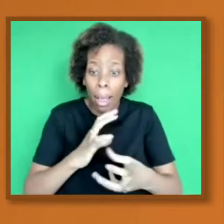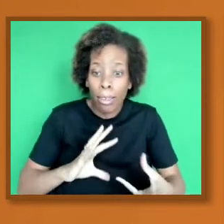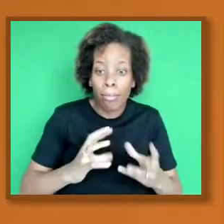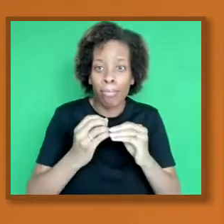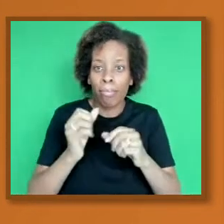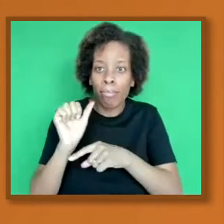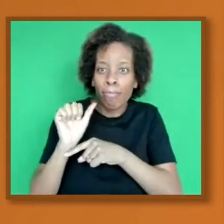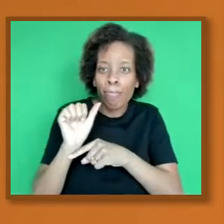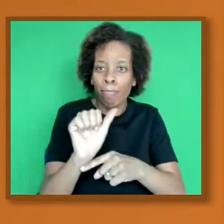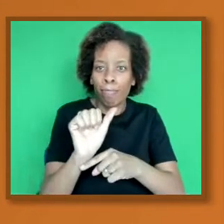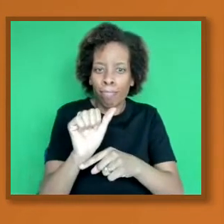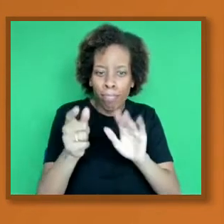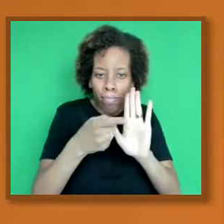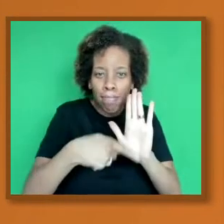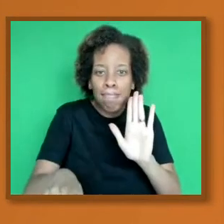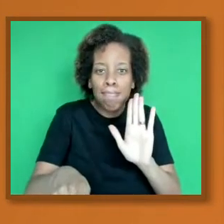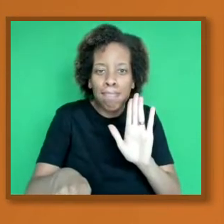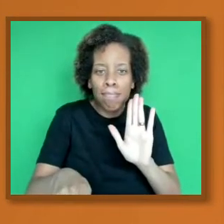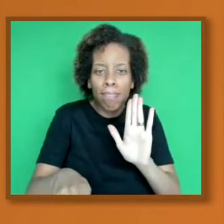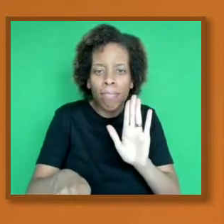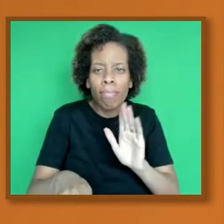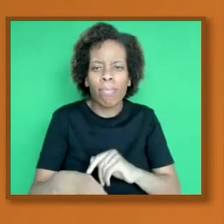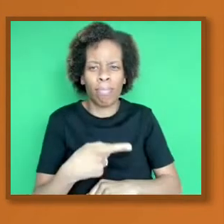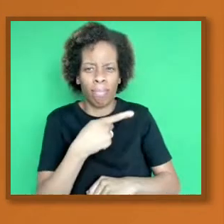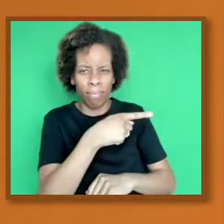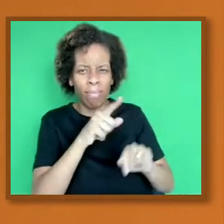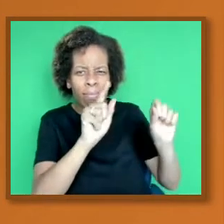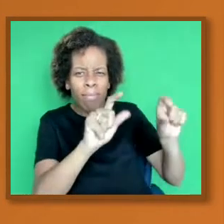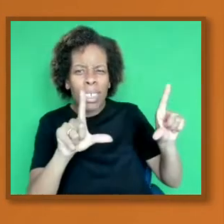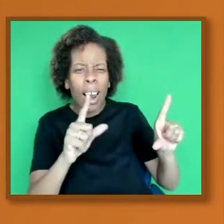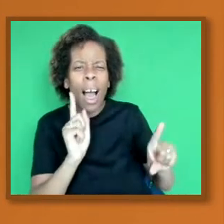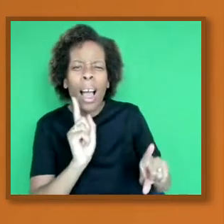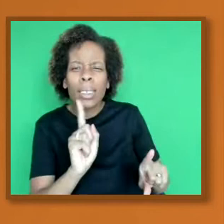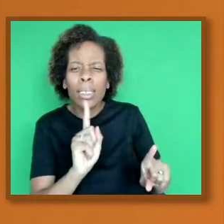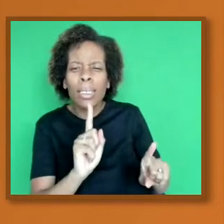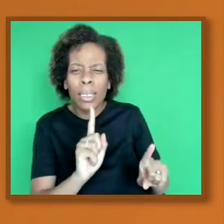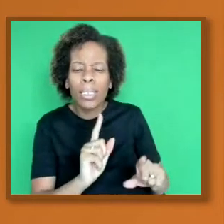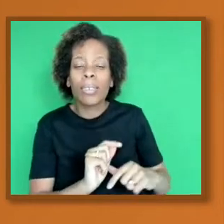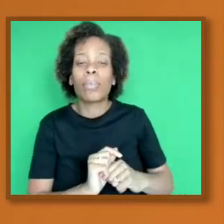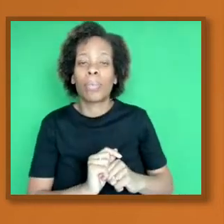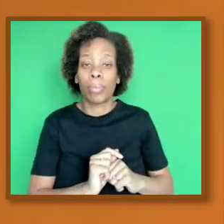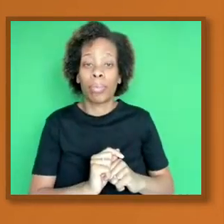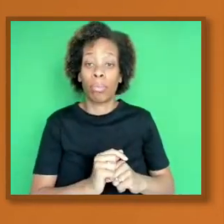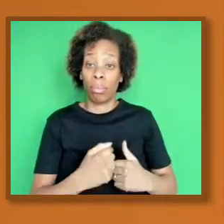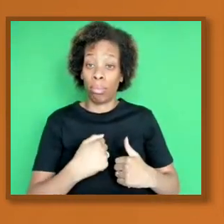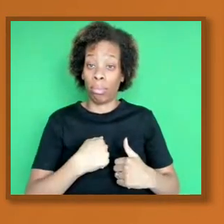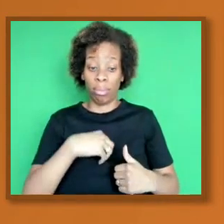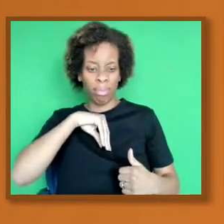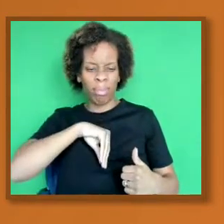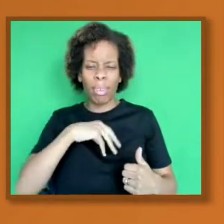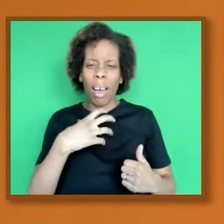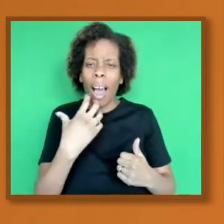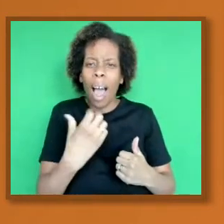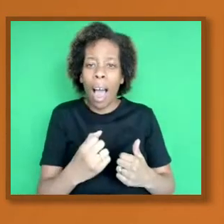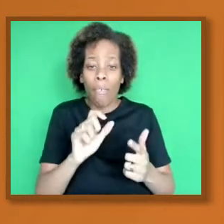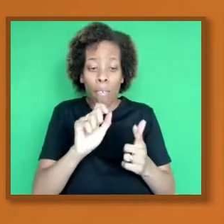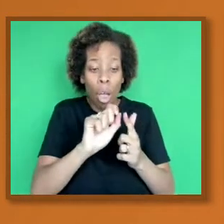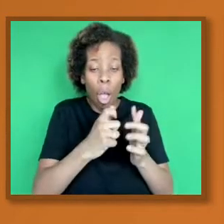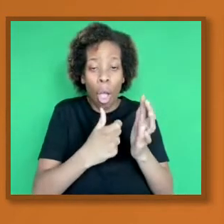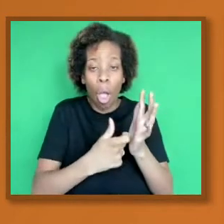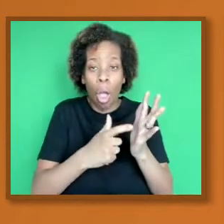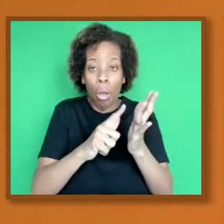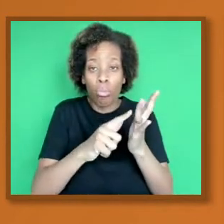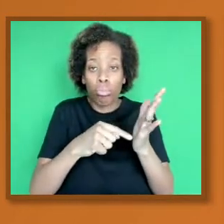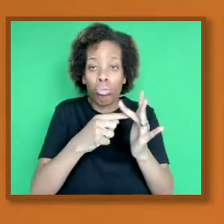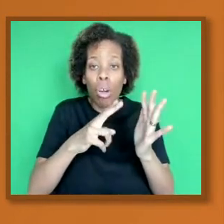is that how our body makes these soluble proteins depends on certain things. It